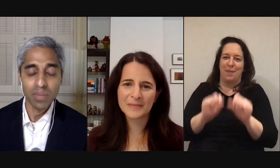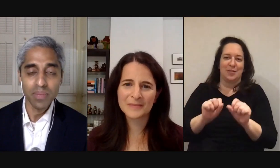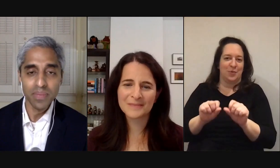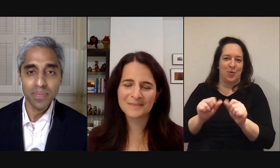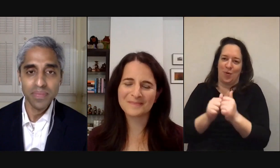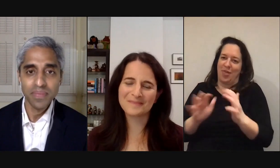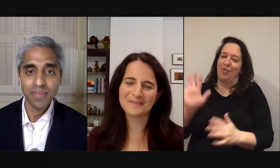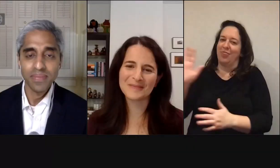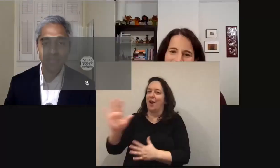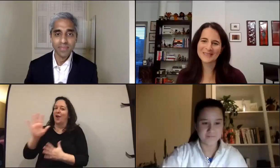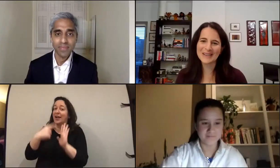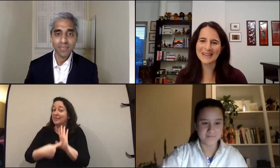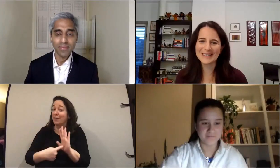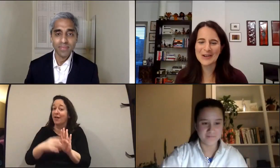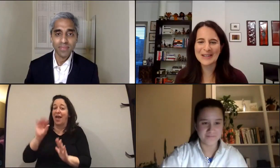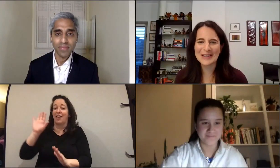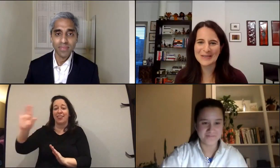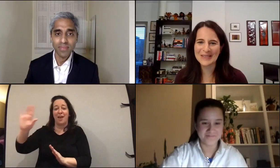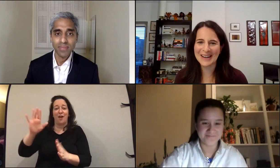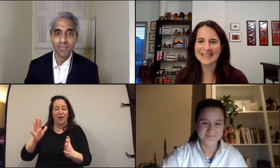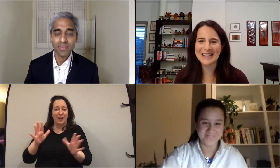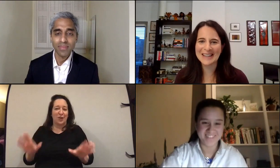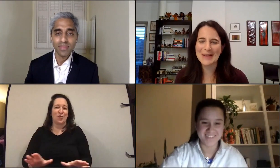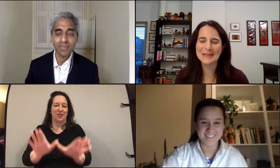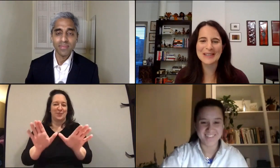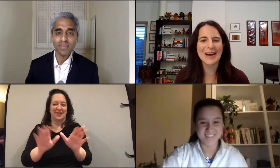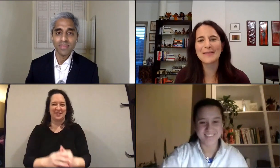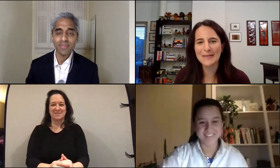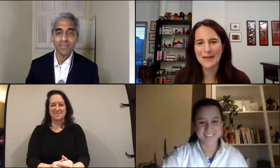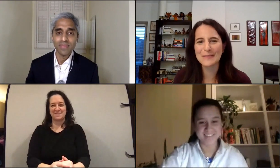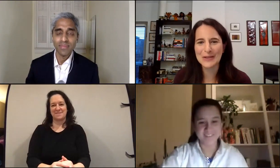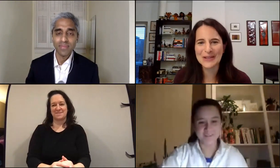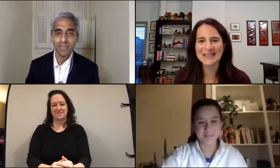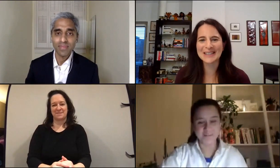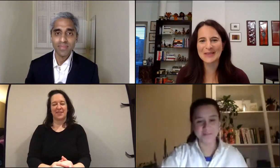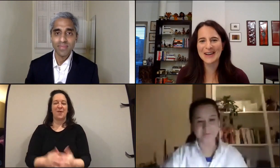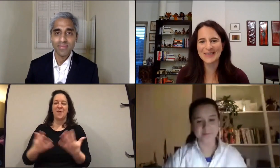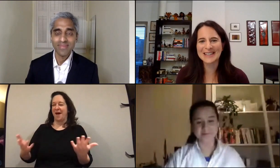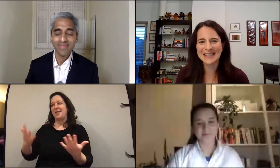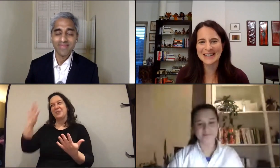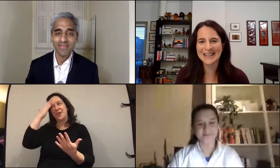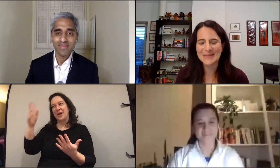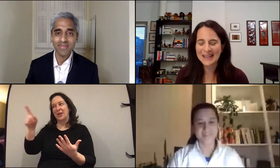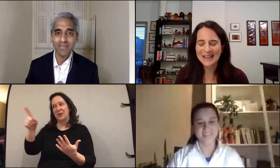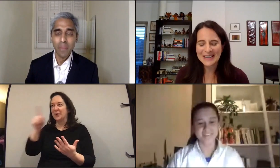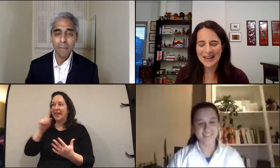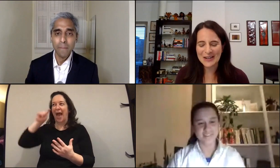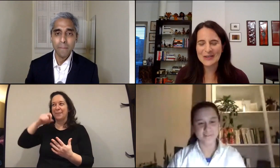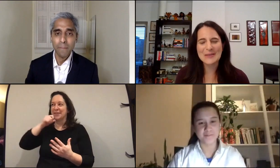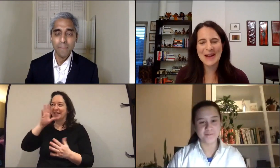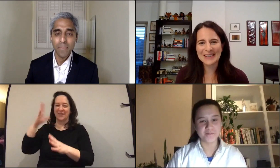encouragement well knowing you vivek i can say the apple did not fall far from the trees so they obviously um